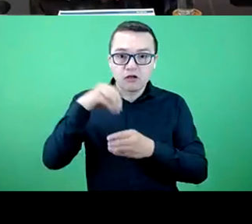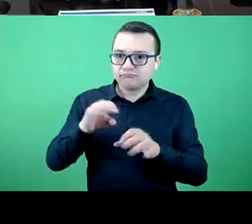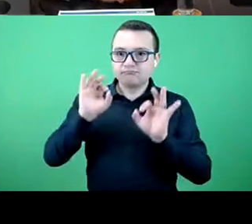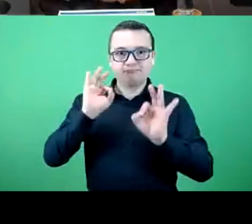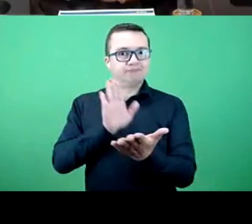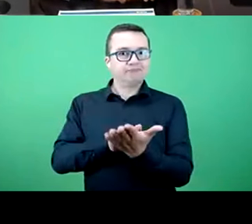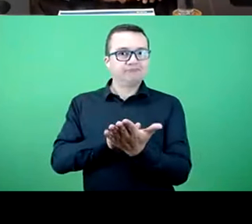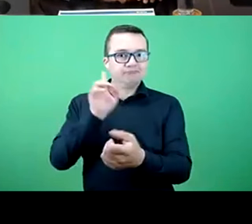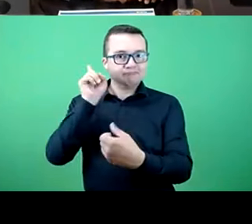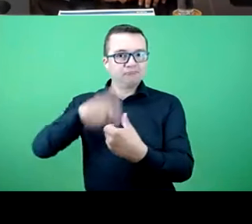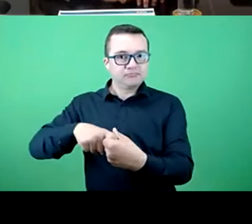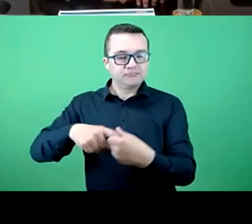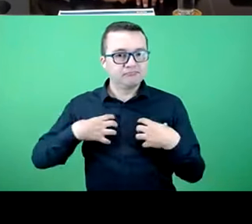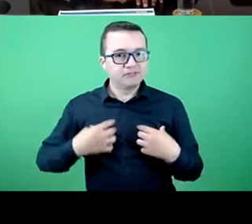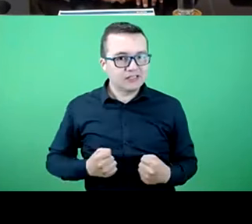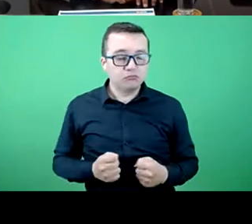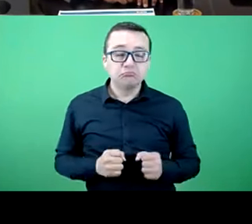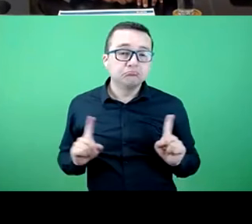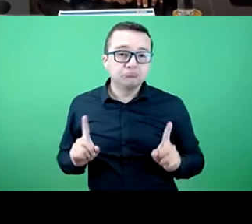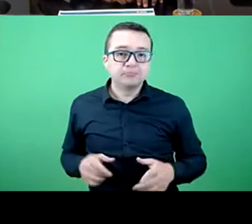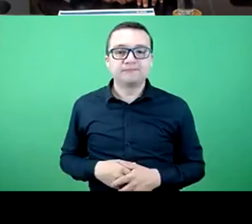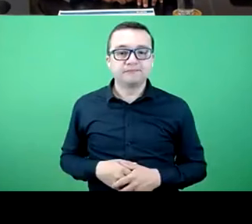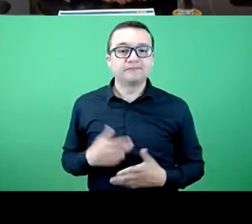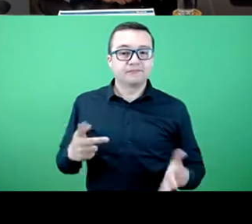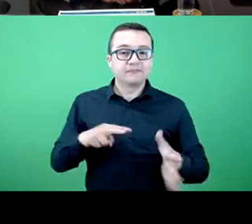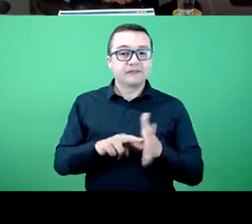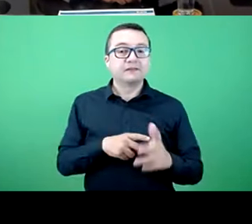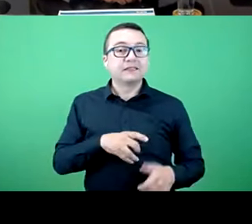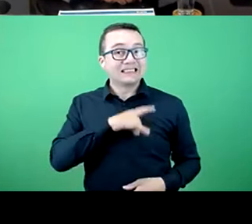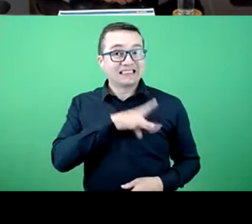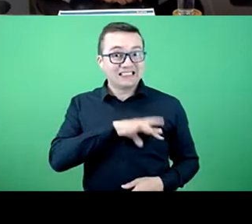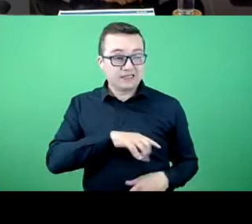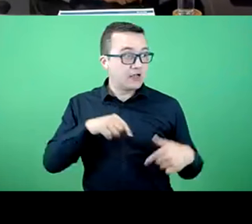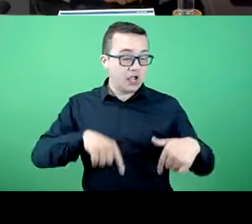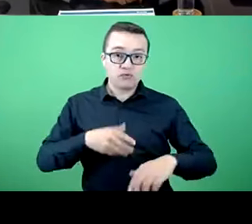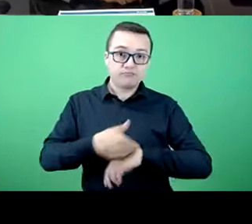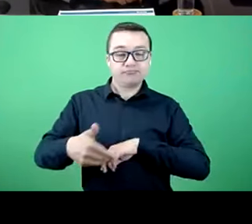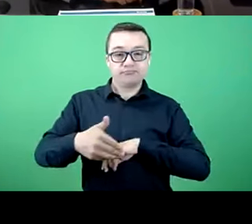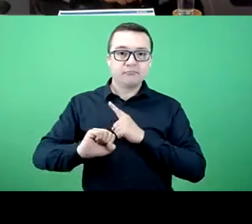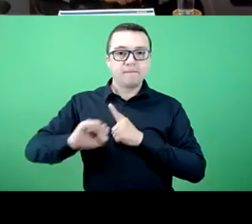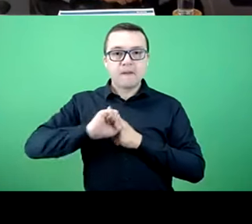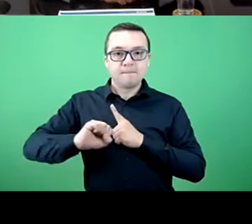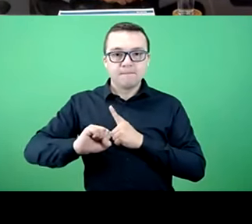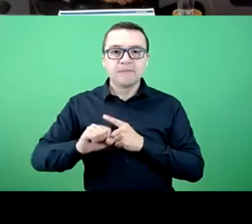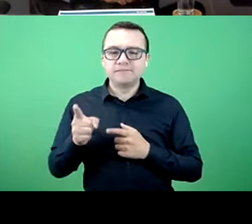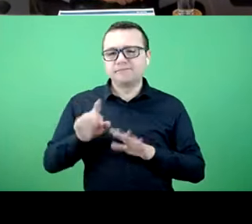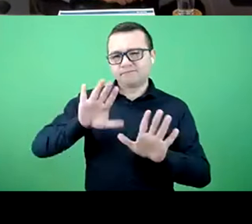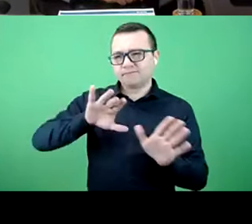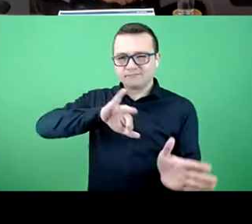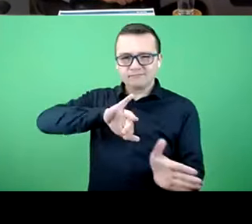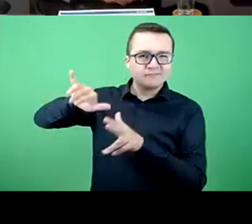although this is not a very significant case. In Chile, faces a significant challenge, and I was